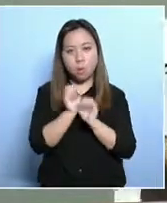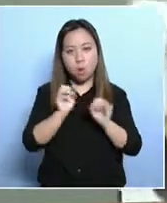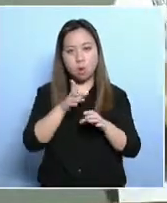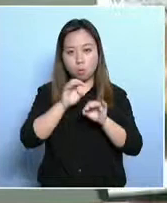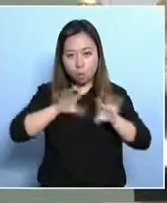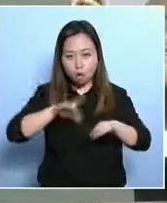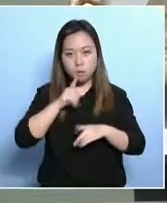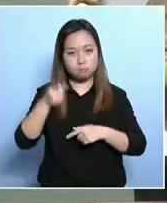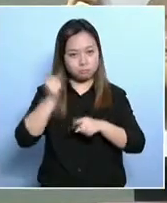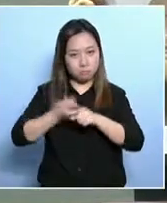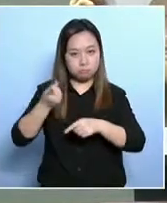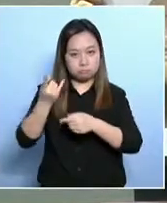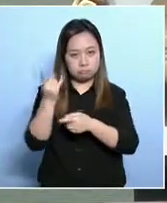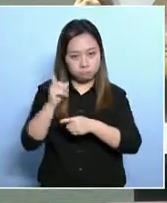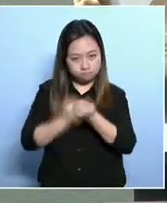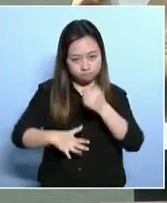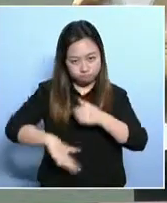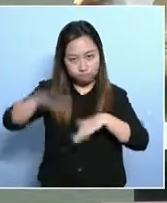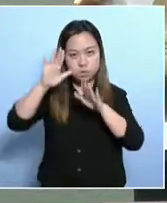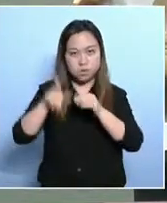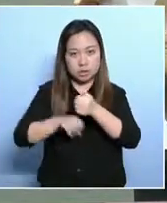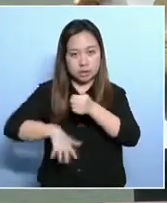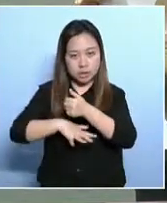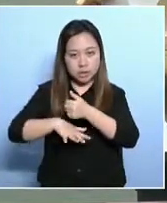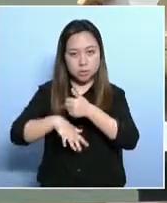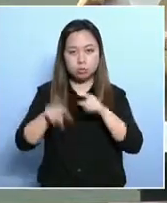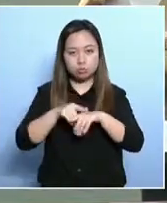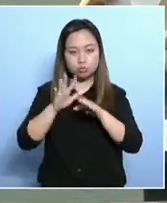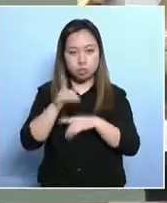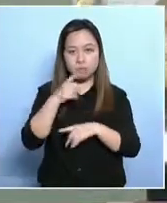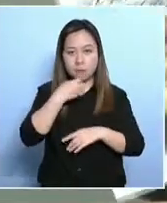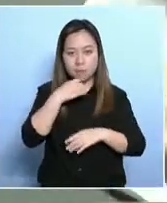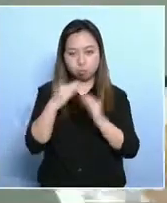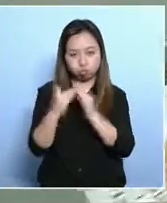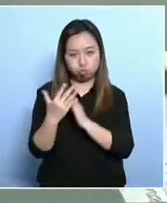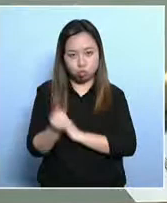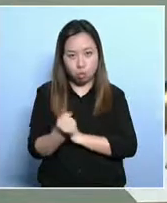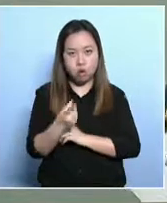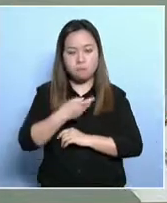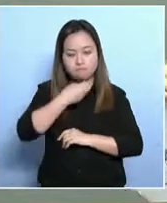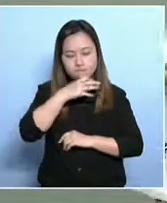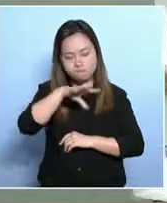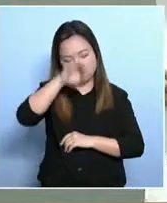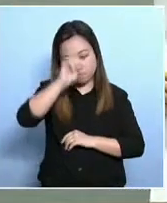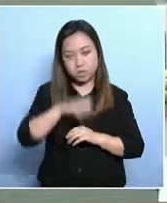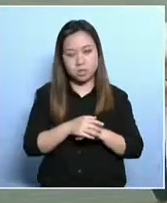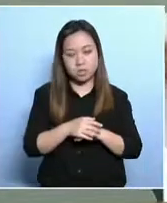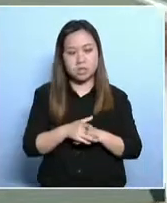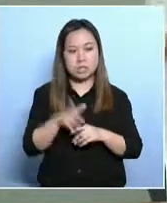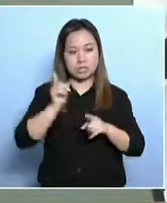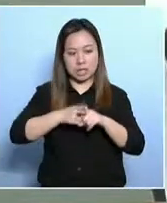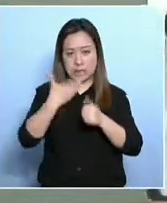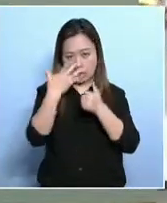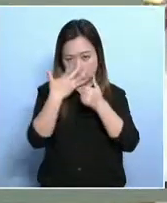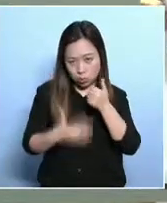CE, in her election manifesto, she said that she worked as